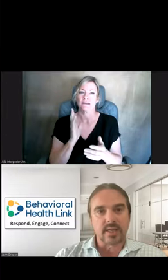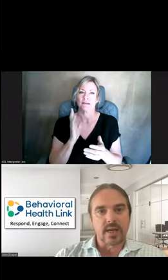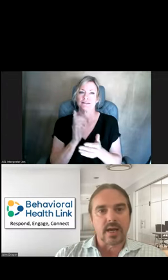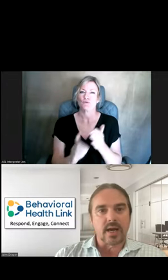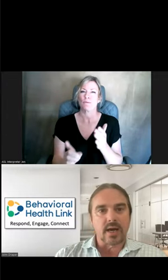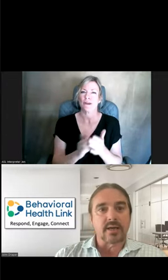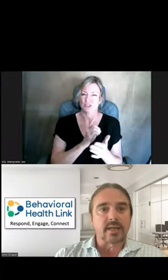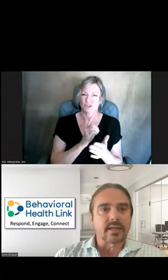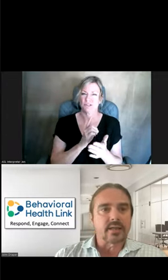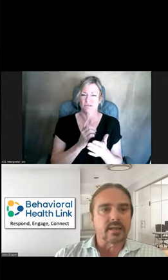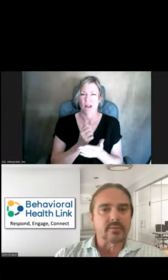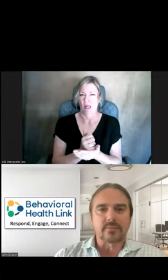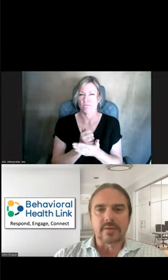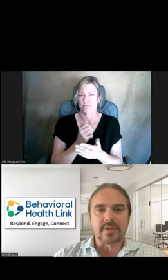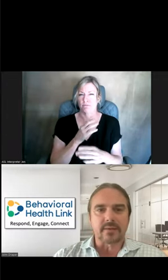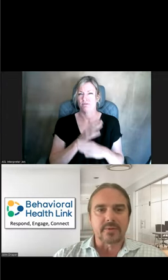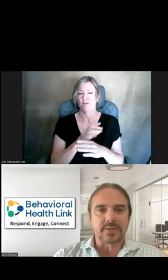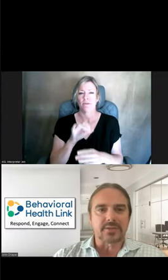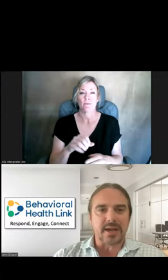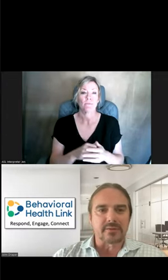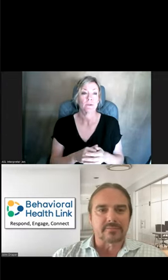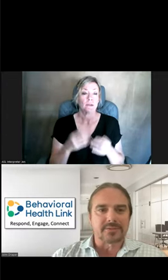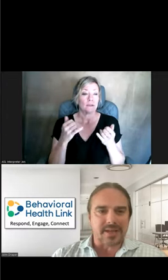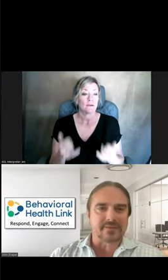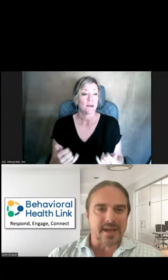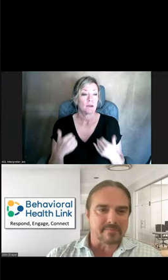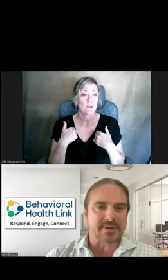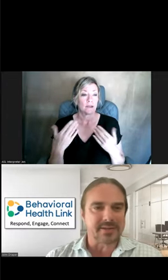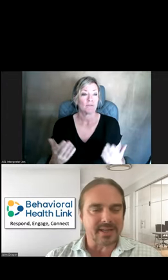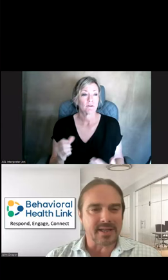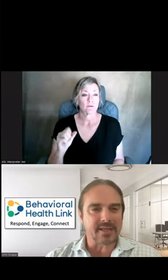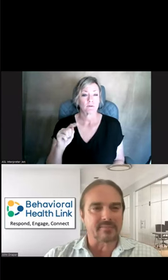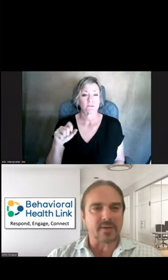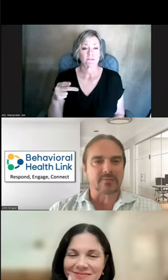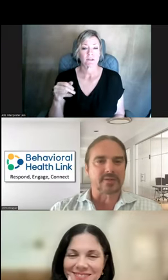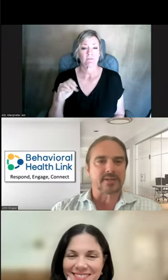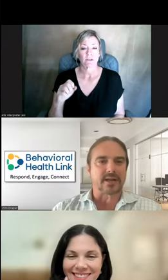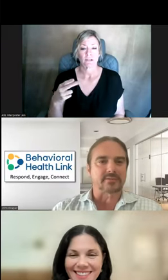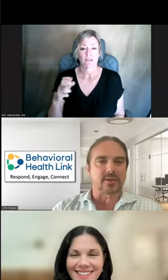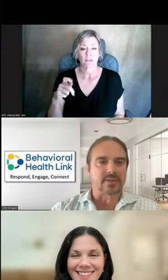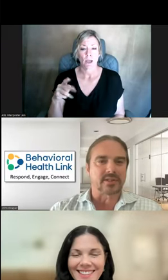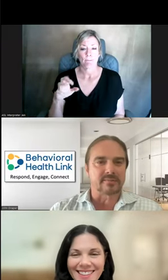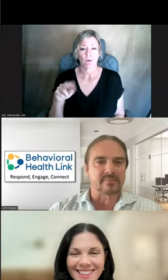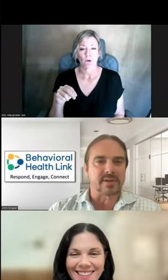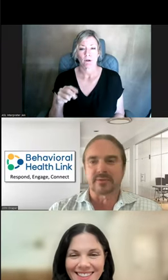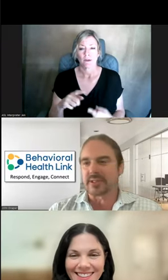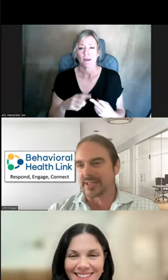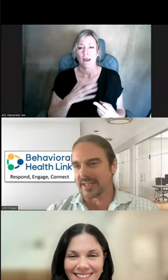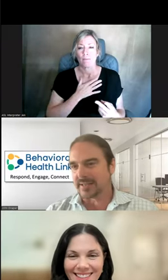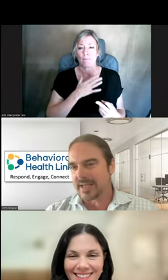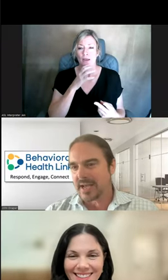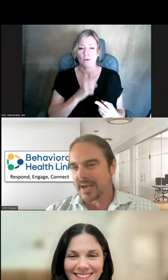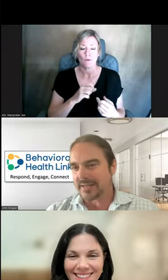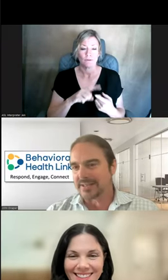levels. And we have got with us now Stephanie Hepburn and my old friend, Dr. De Quincey Mifrin